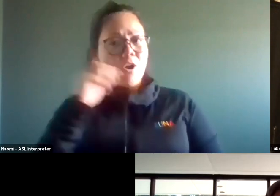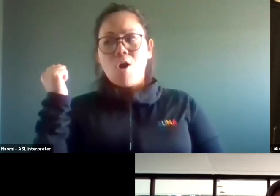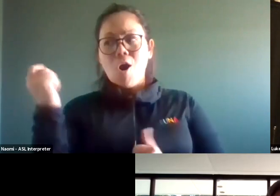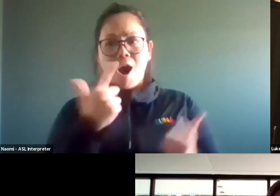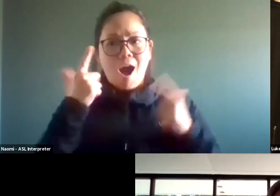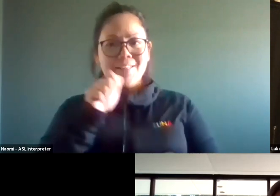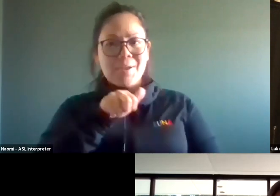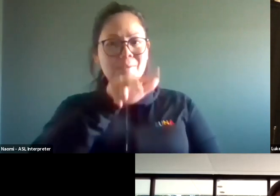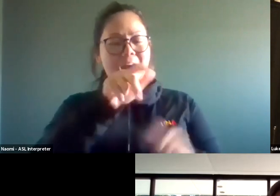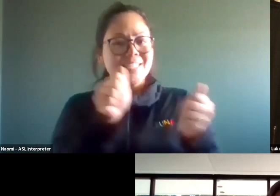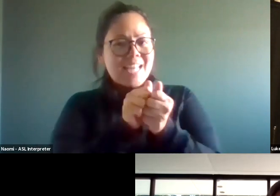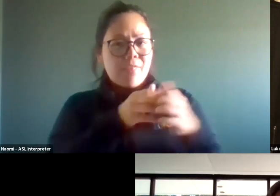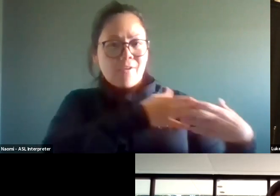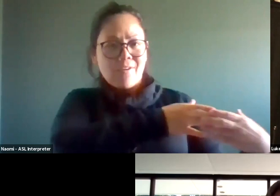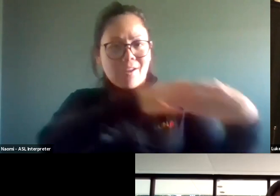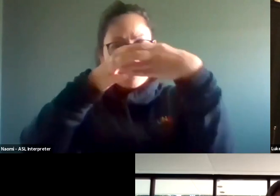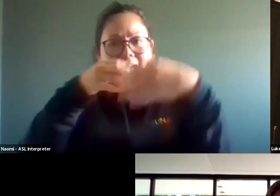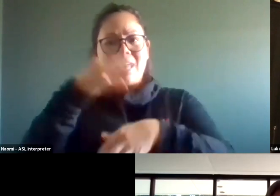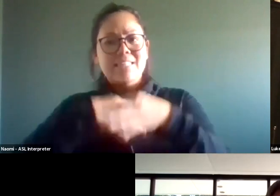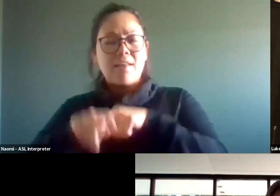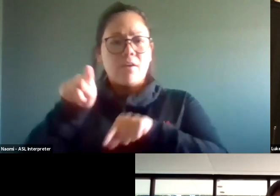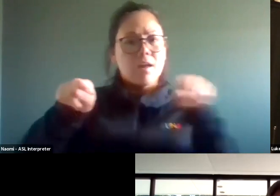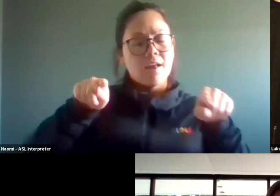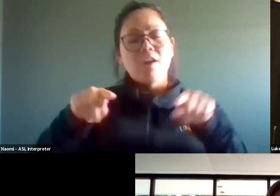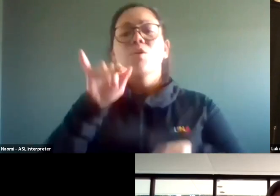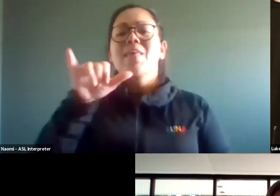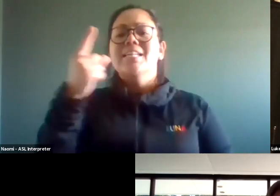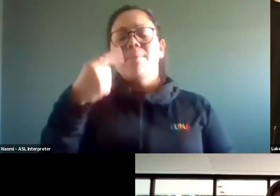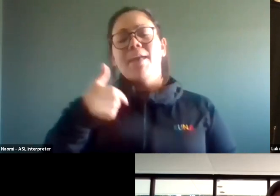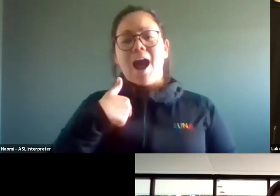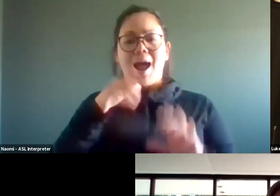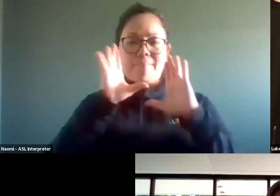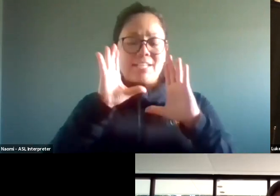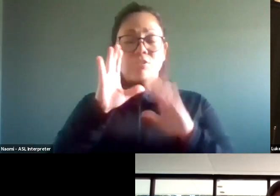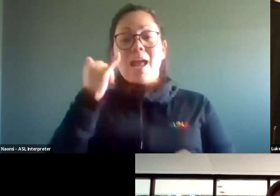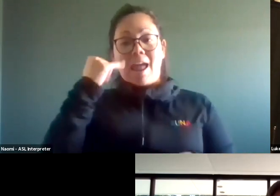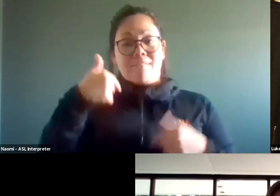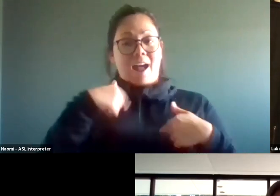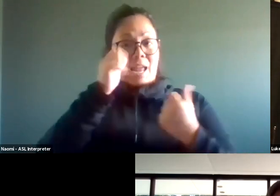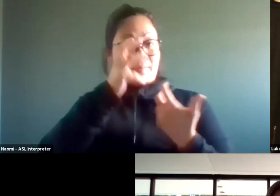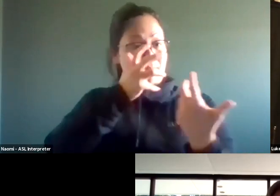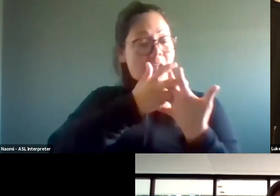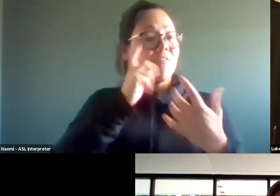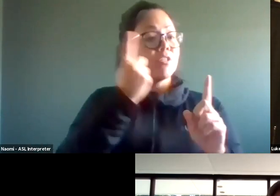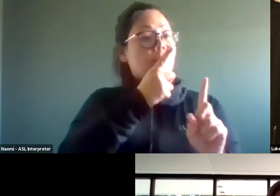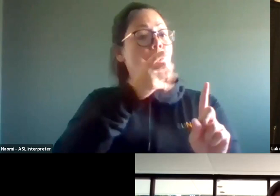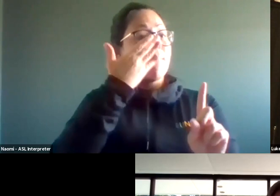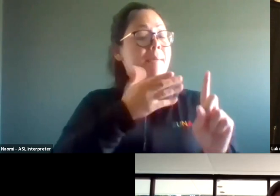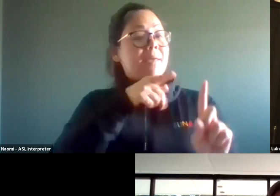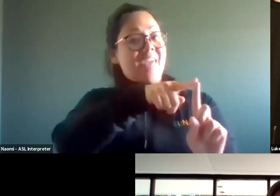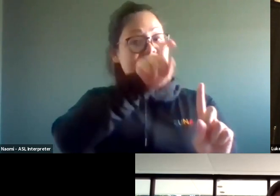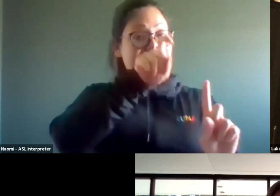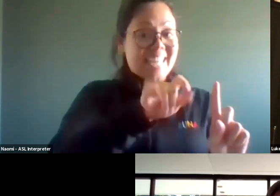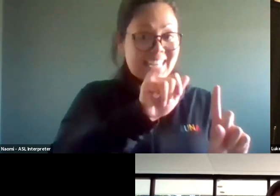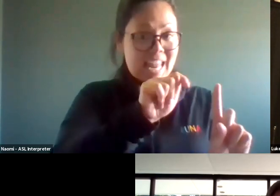And you know, that's something that I really pay attention to that if I can modify this for an individual who might need this as their only point of access,